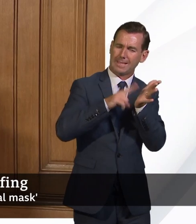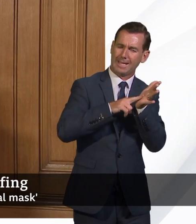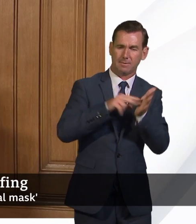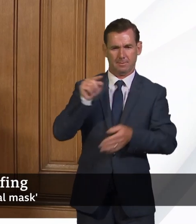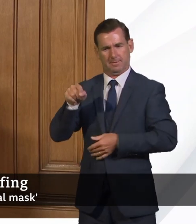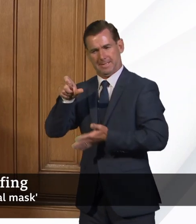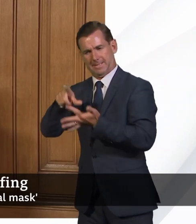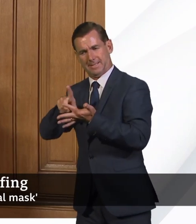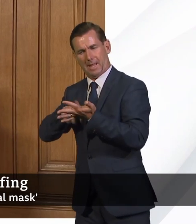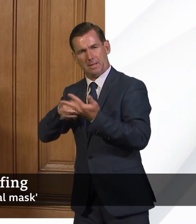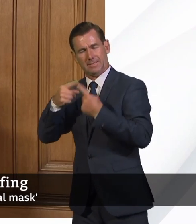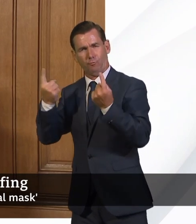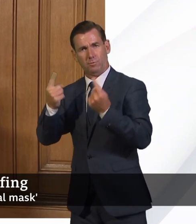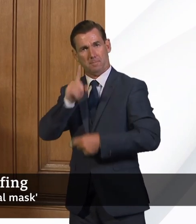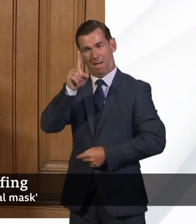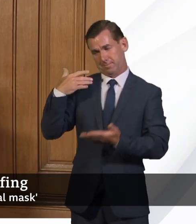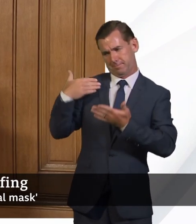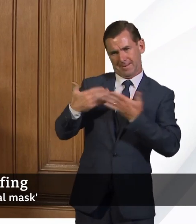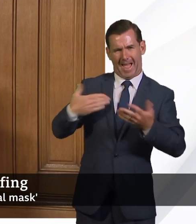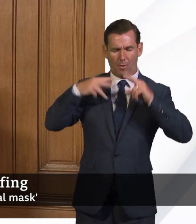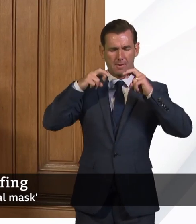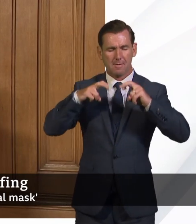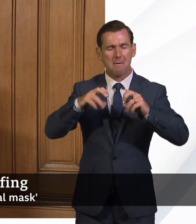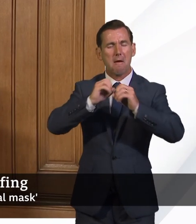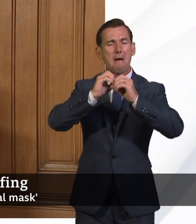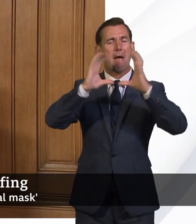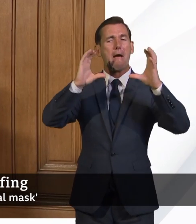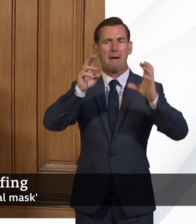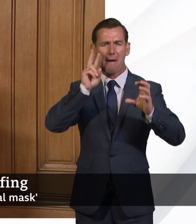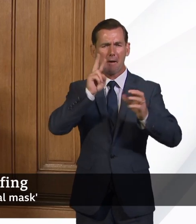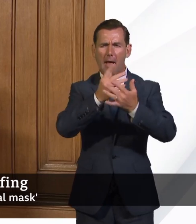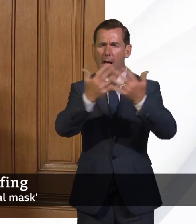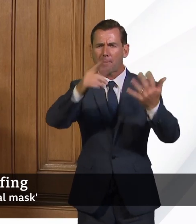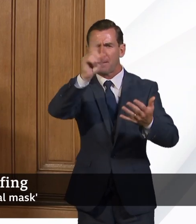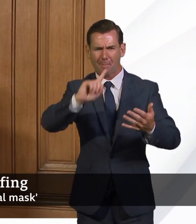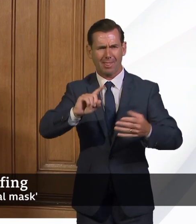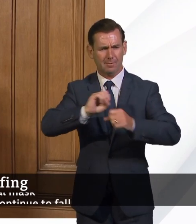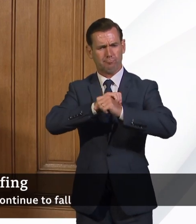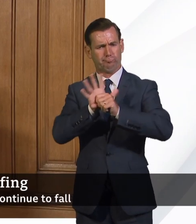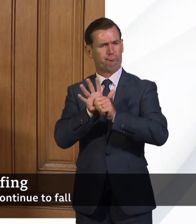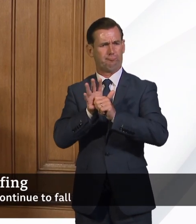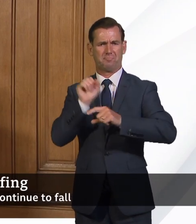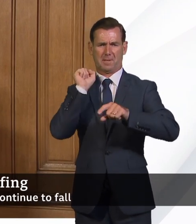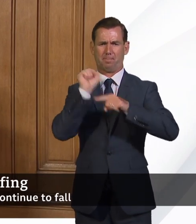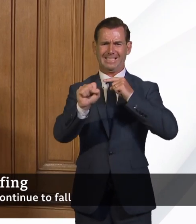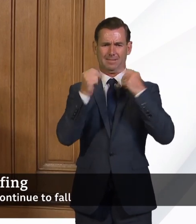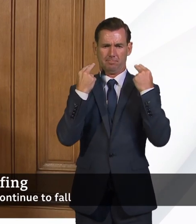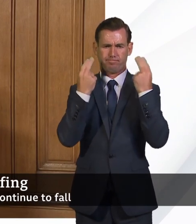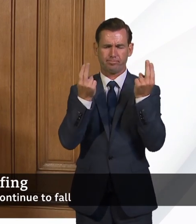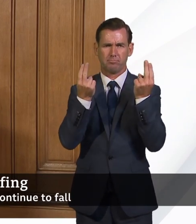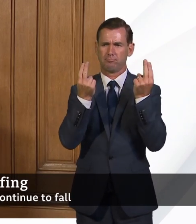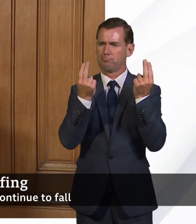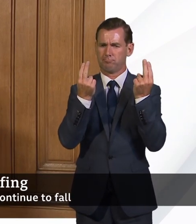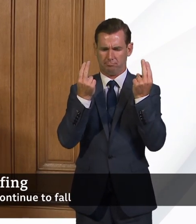to get a sense of how many people have developed antibodies in response to the virus. a very key question is does that